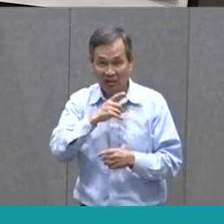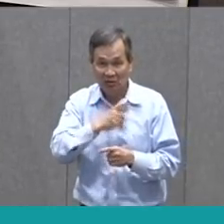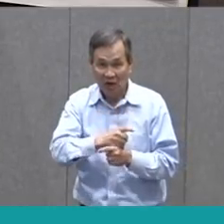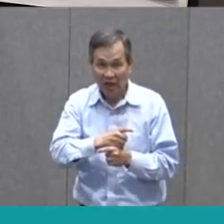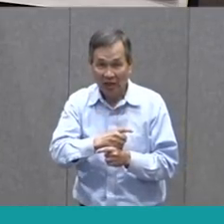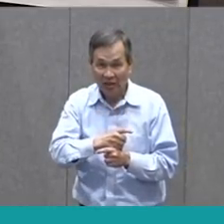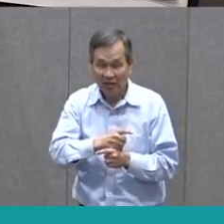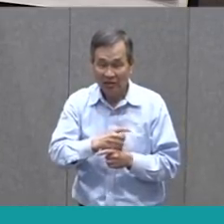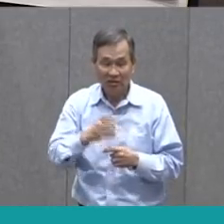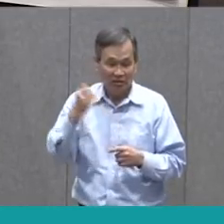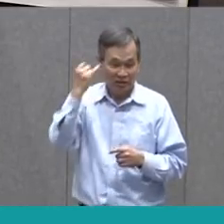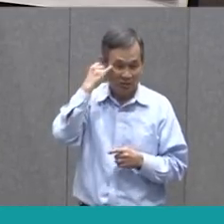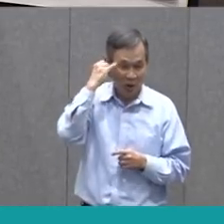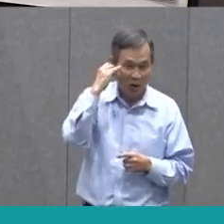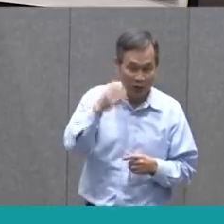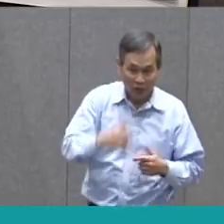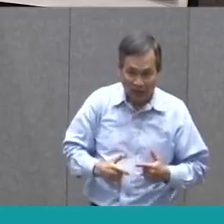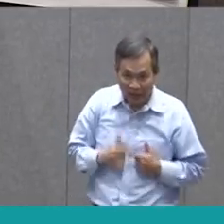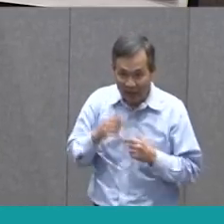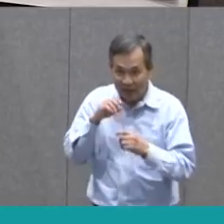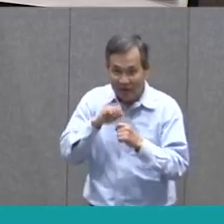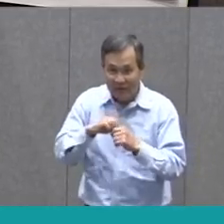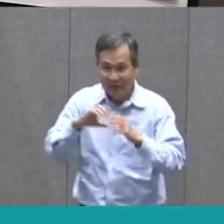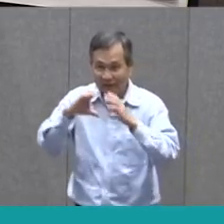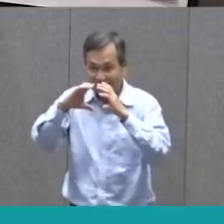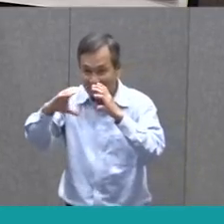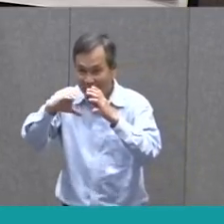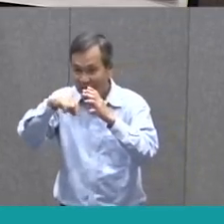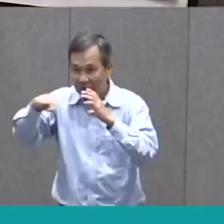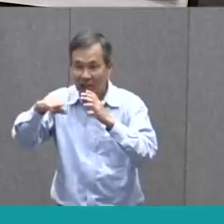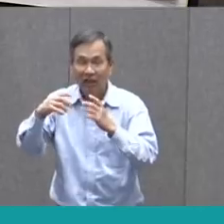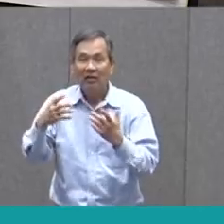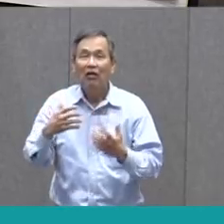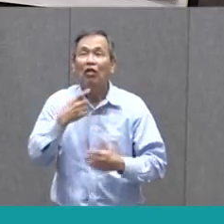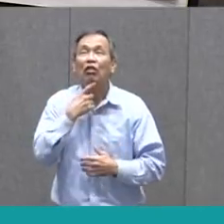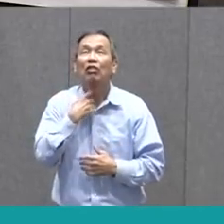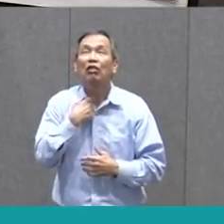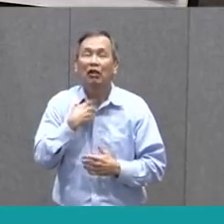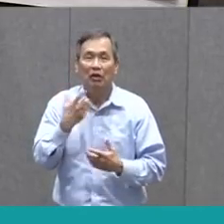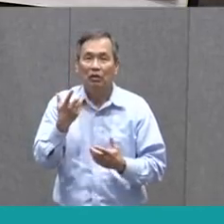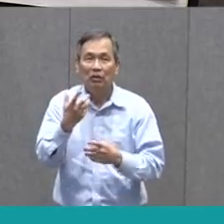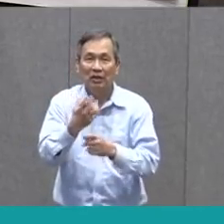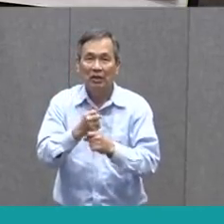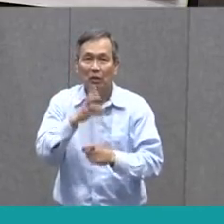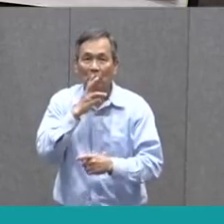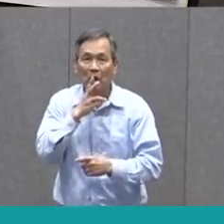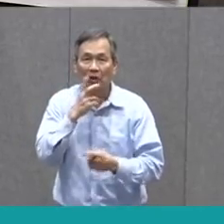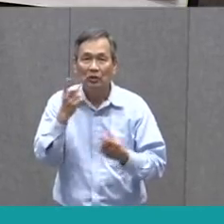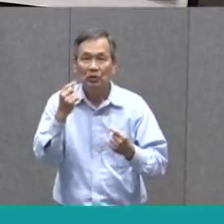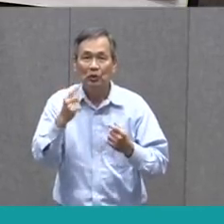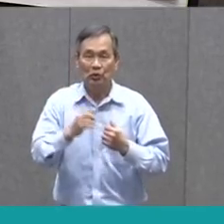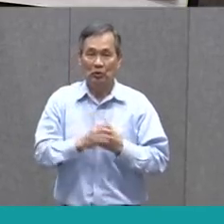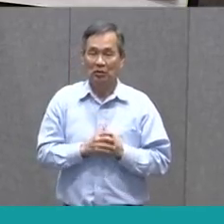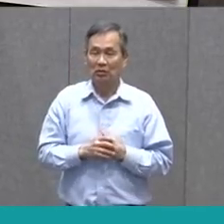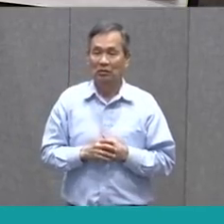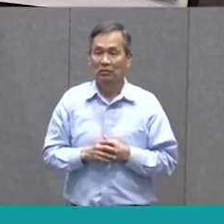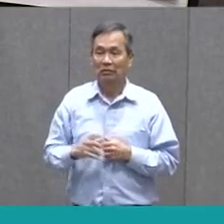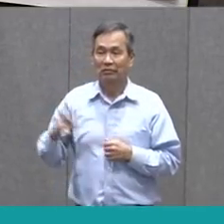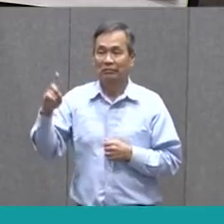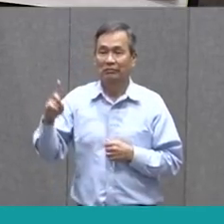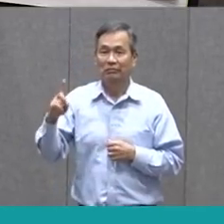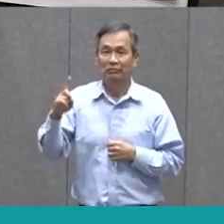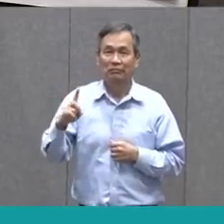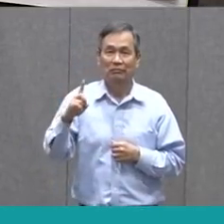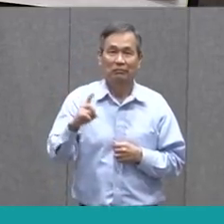cave family, and they were thirsty, how did they get a drink of water? Well, they would go down to the